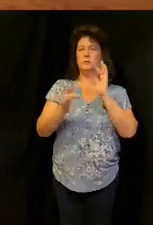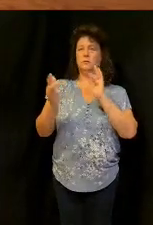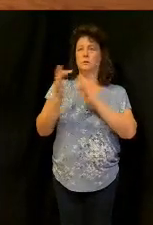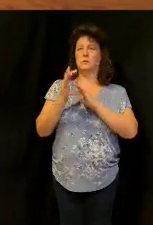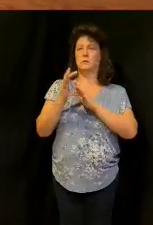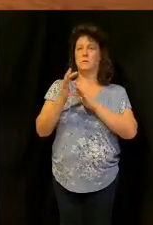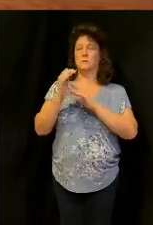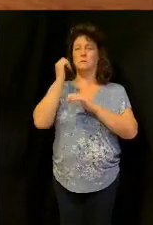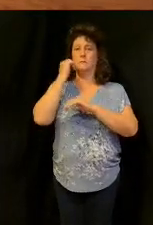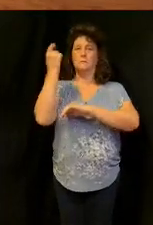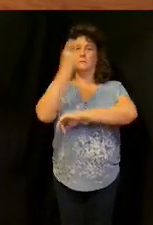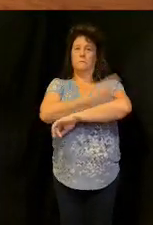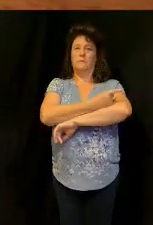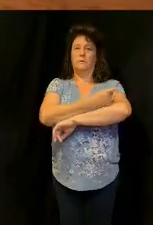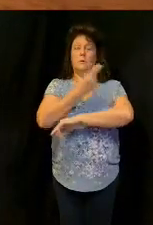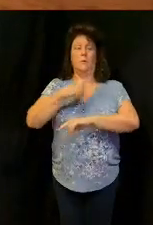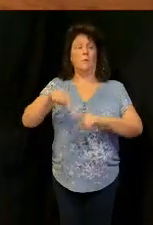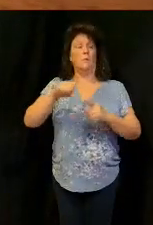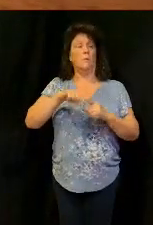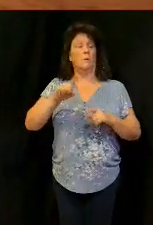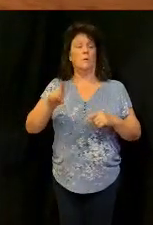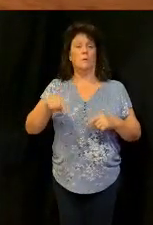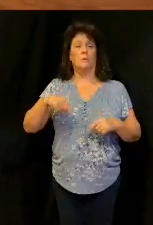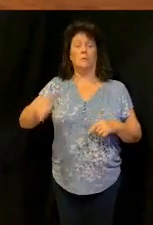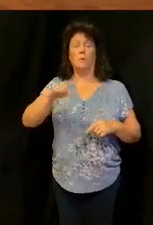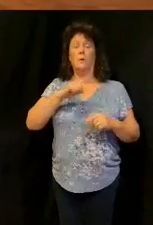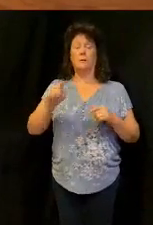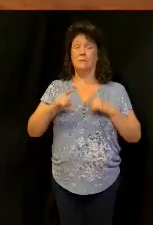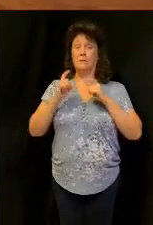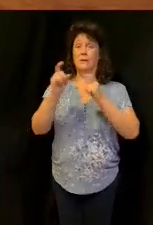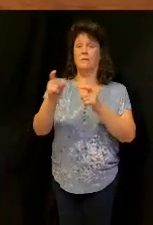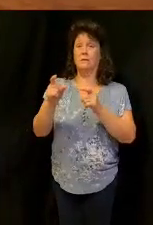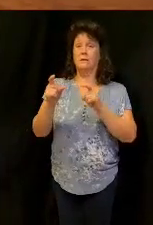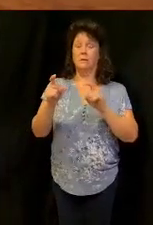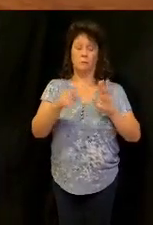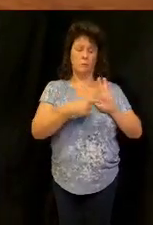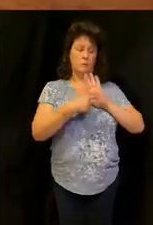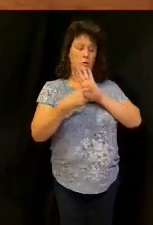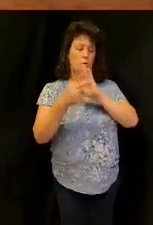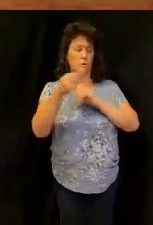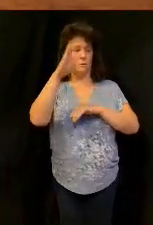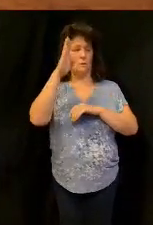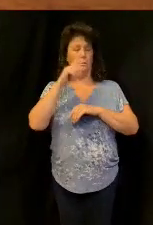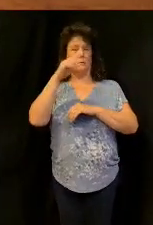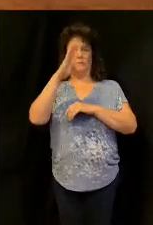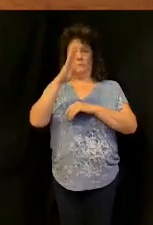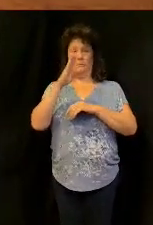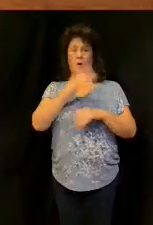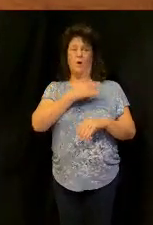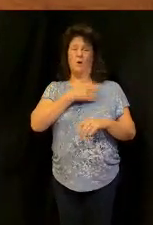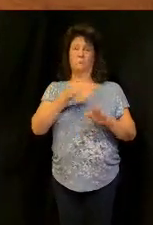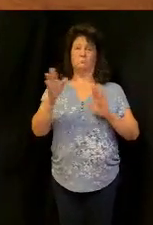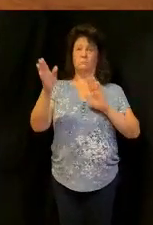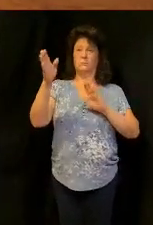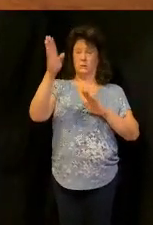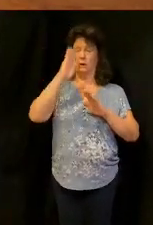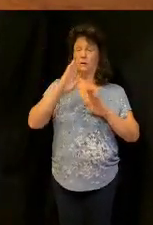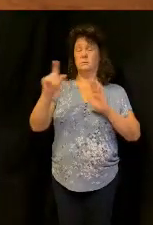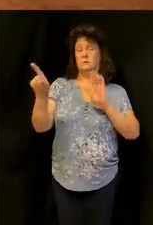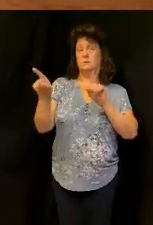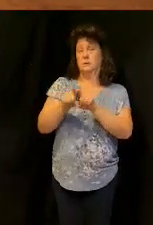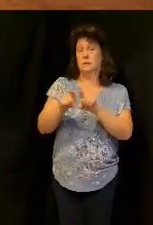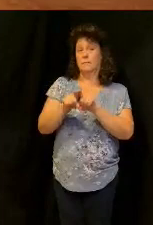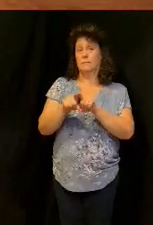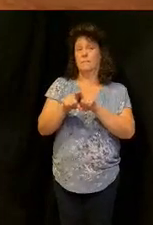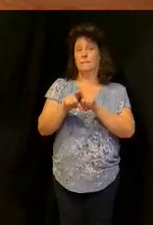so when we are giving we're actually reflecting the heart of our father and it's actually a part of our discipline